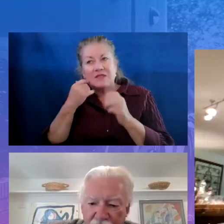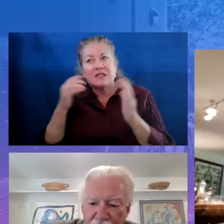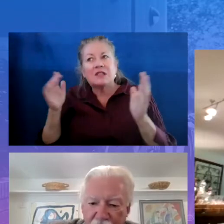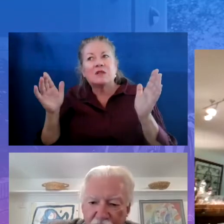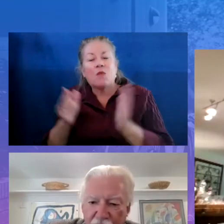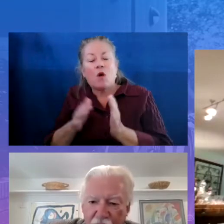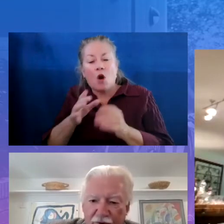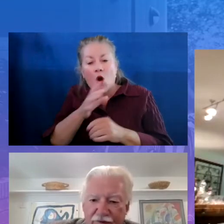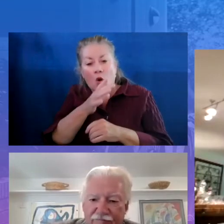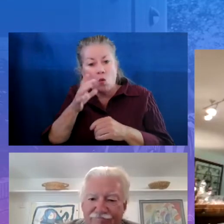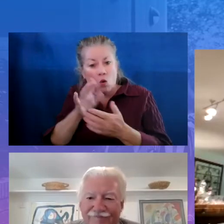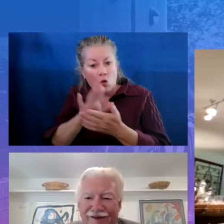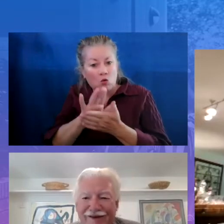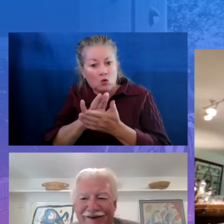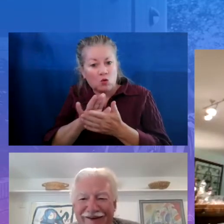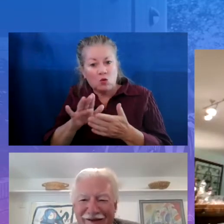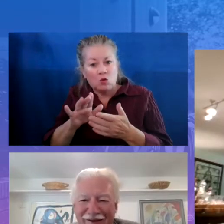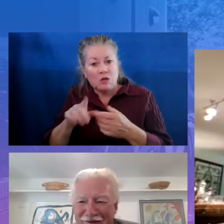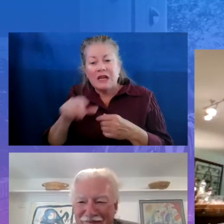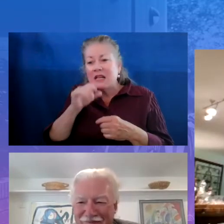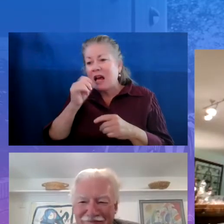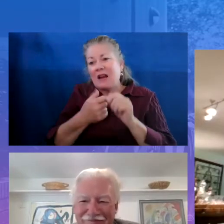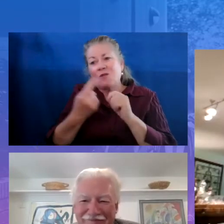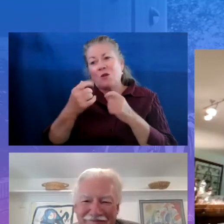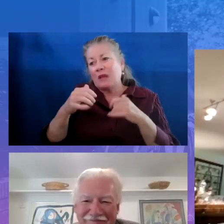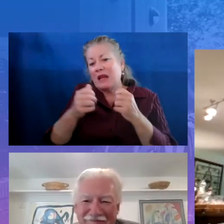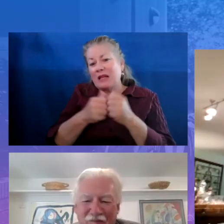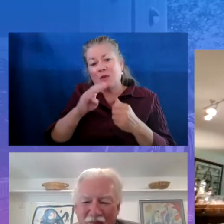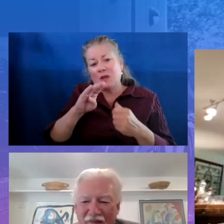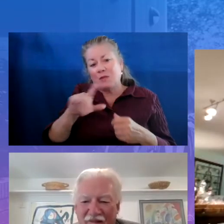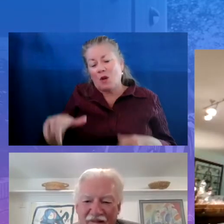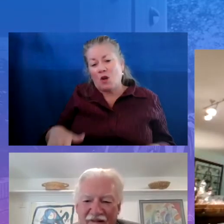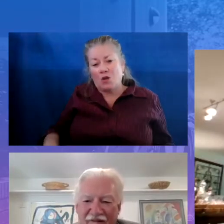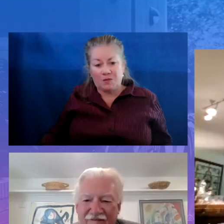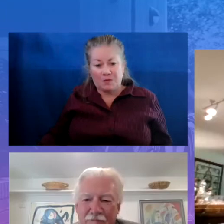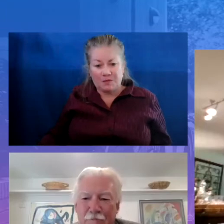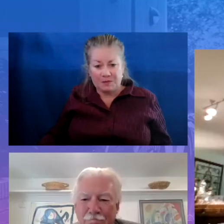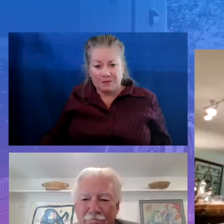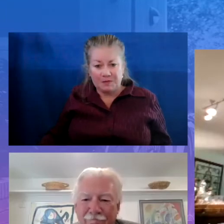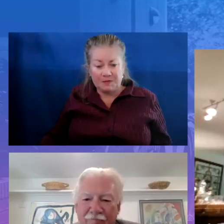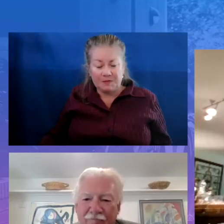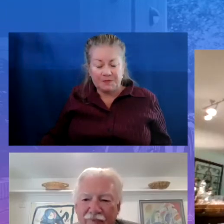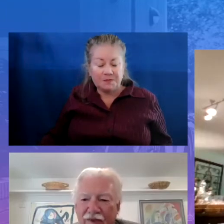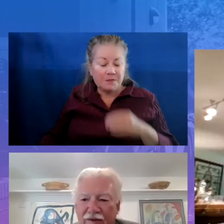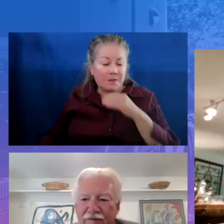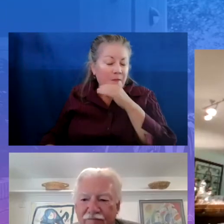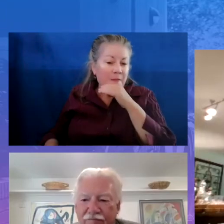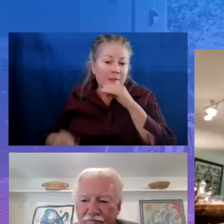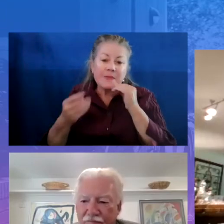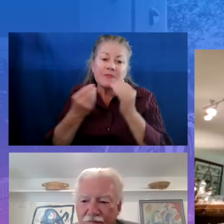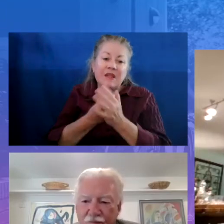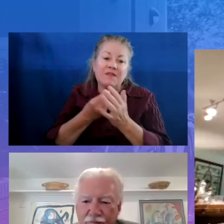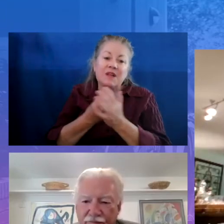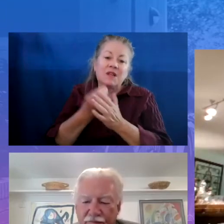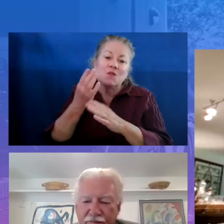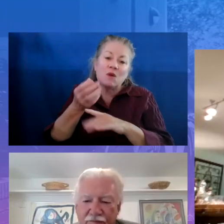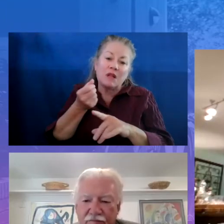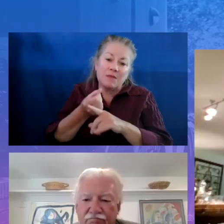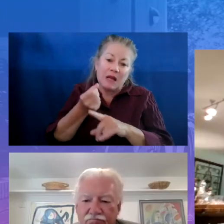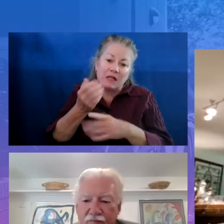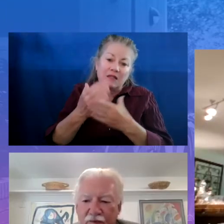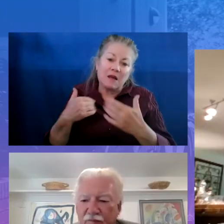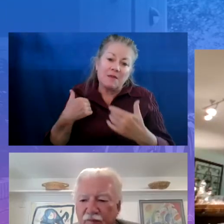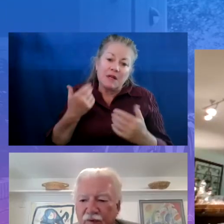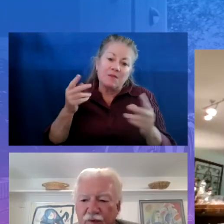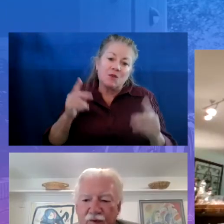doesn't play with the ball. So these funds are going to impact some young person's life in a